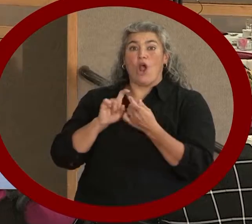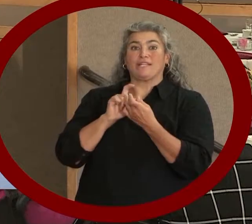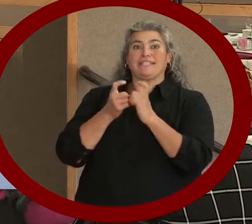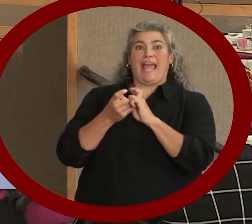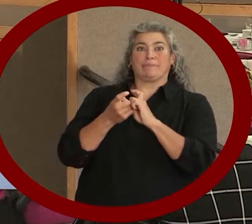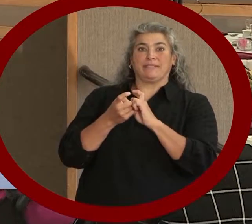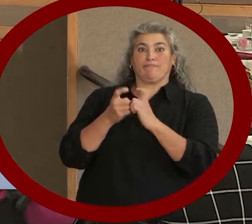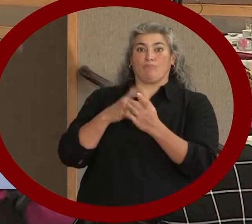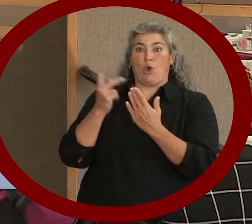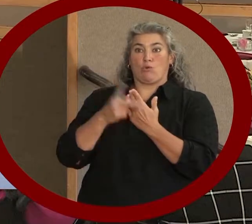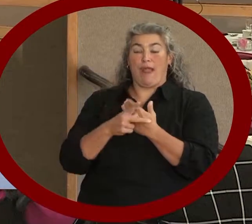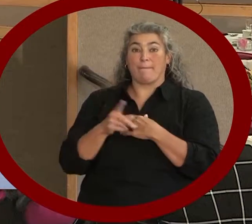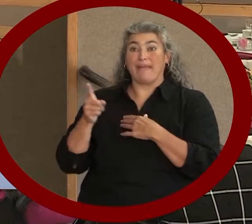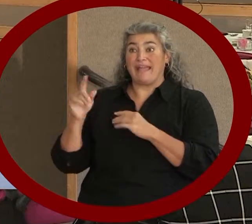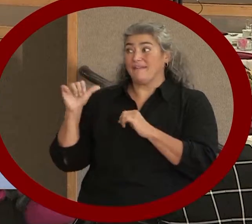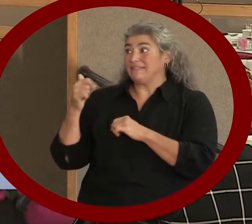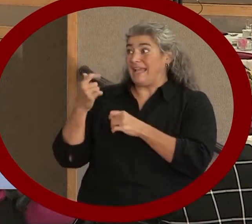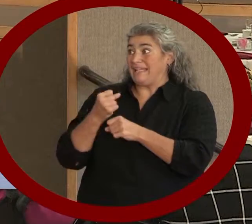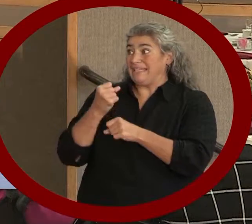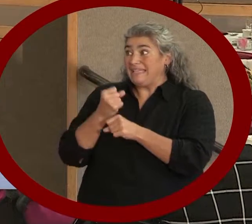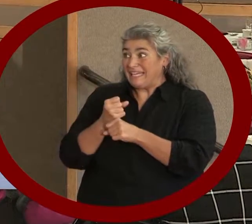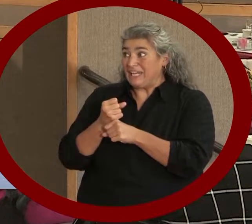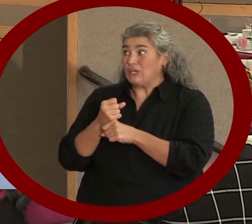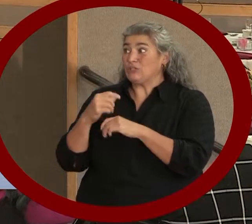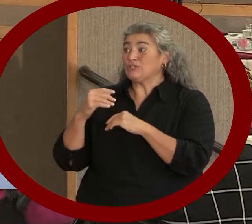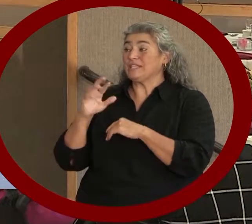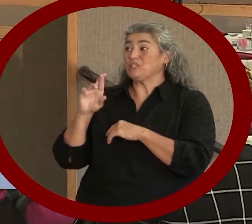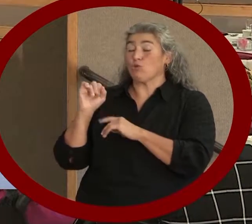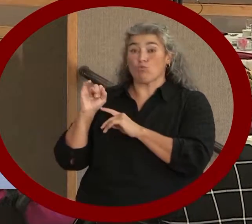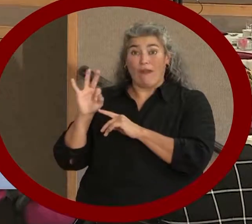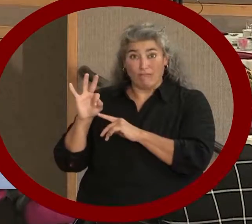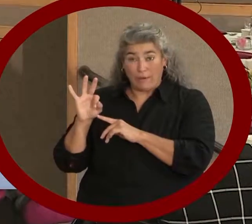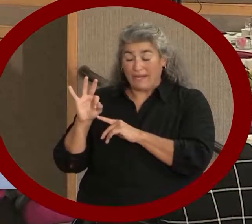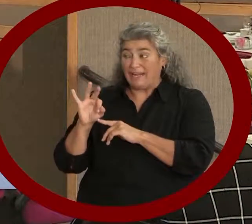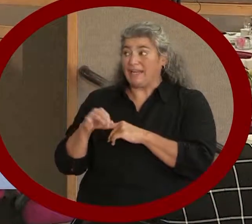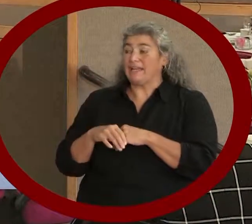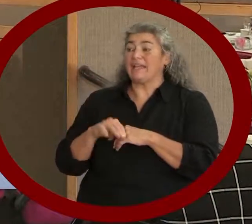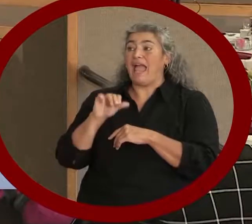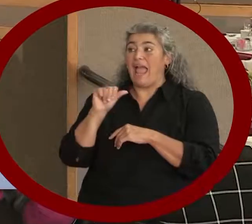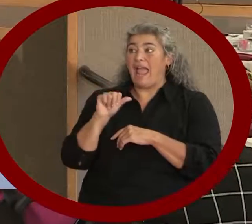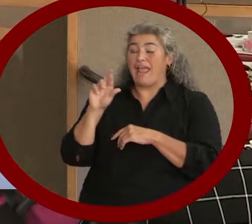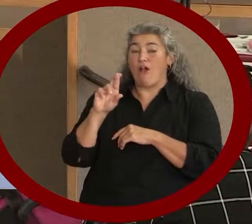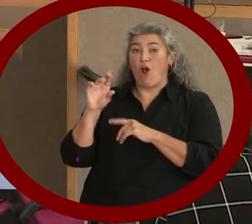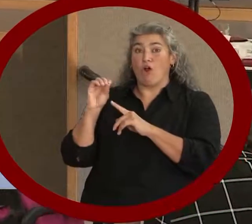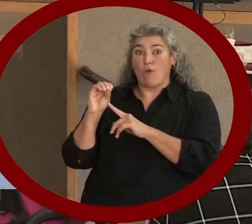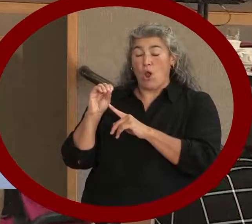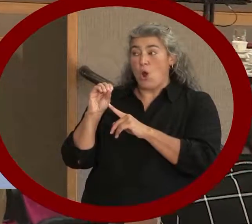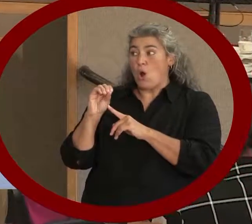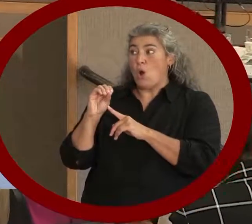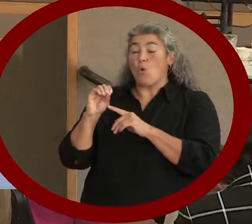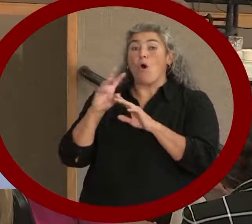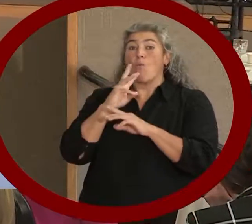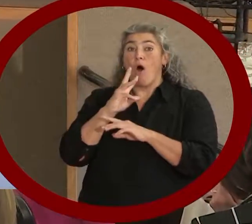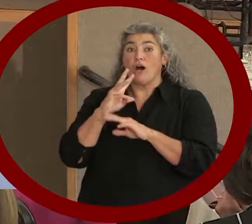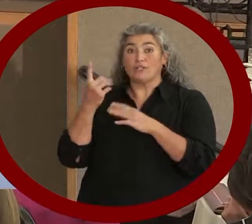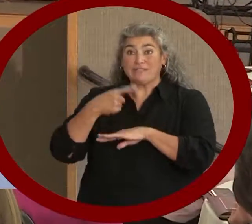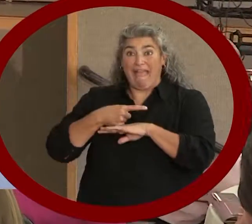For the past decade, he has served as a referee, assisted at the ARO Water Sports Day at Horsetooth Reservoir,